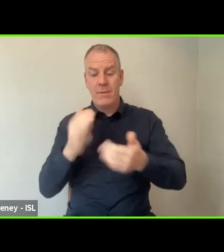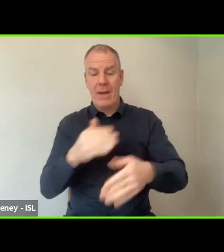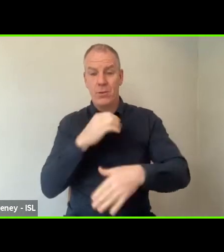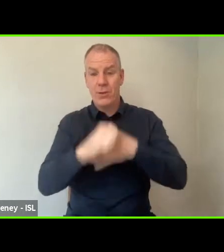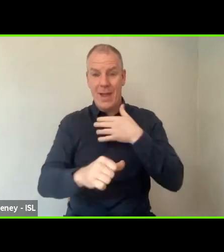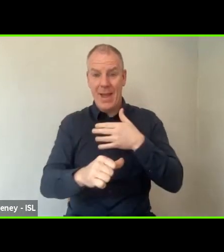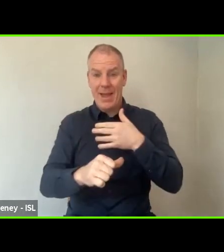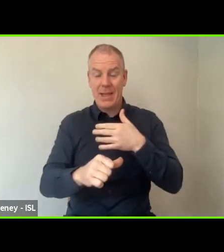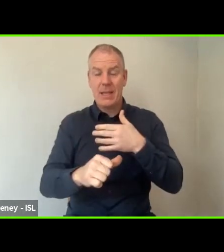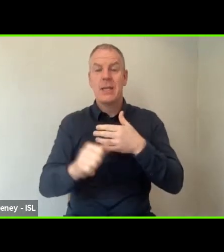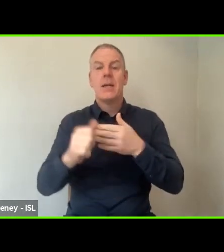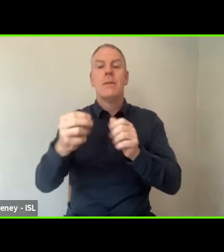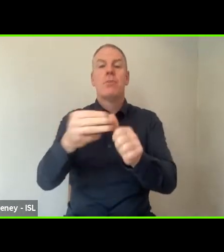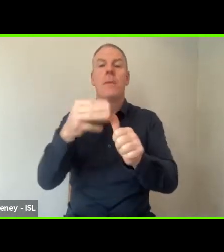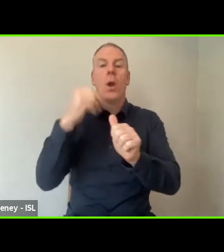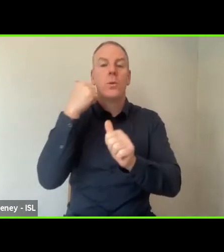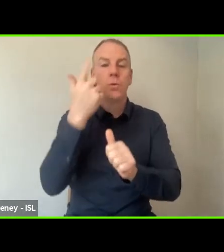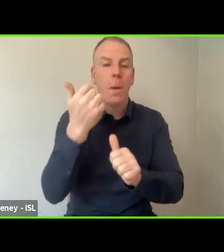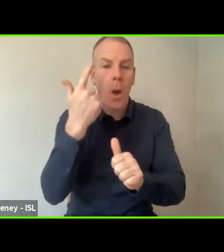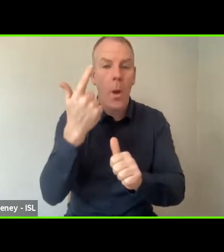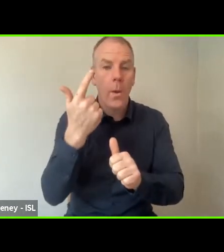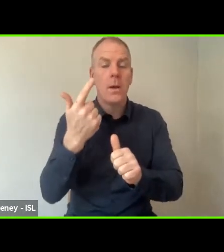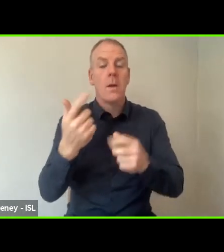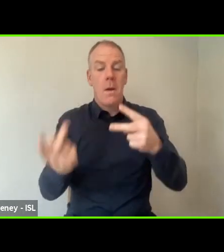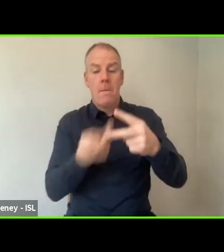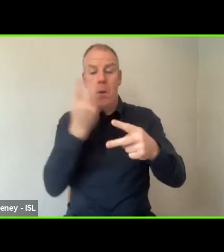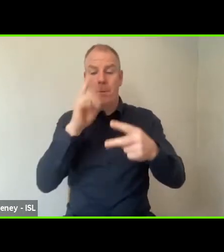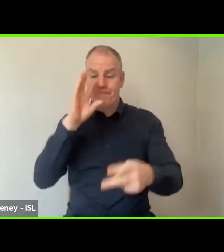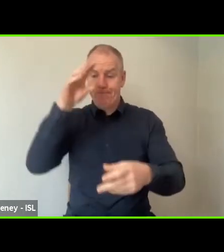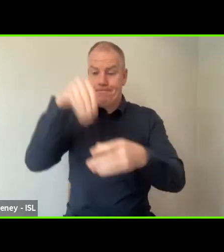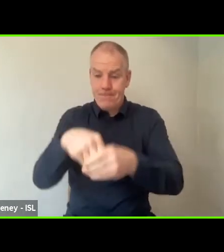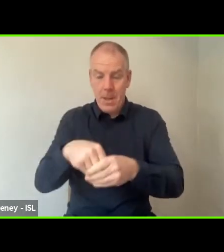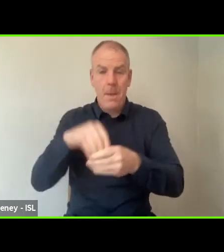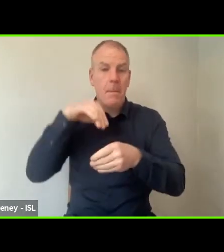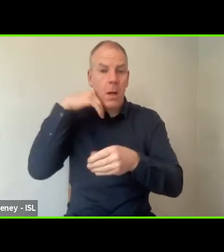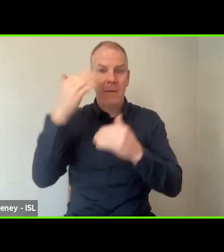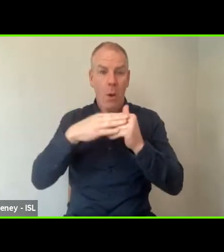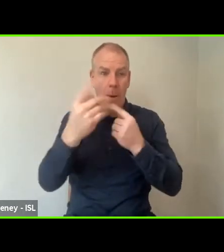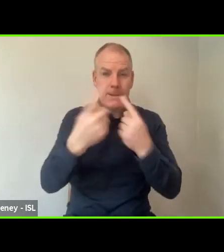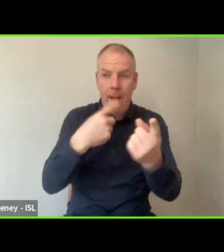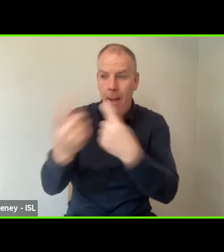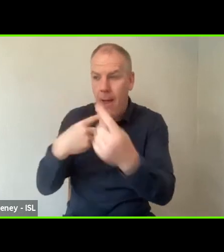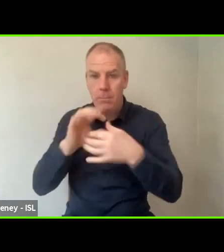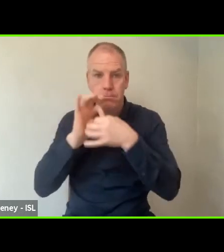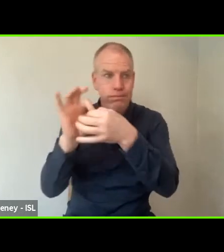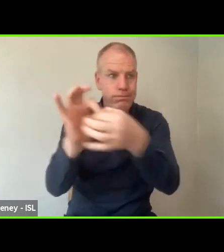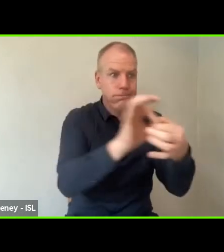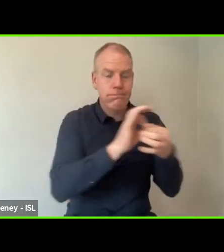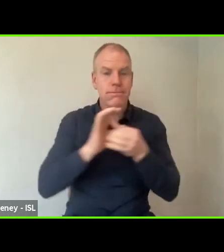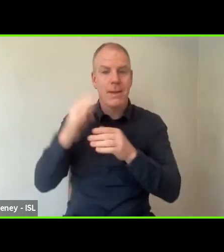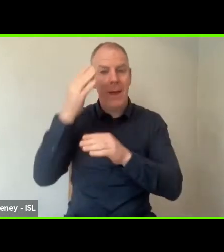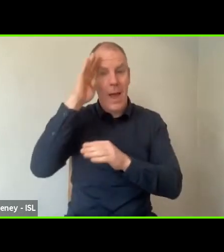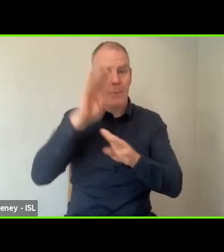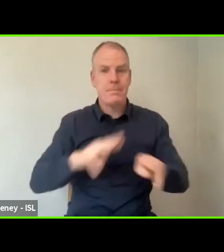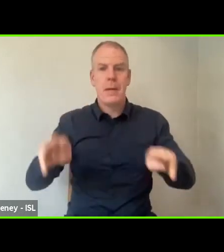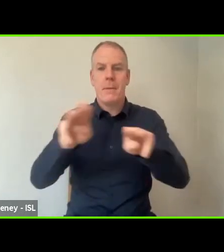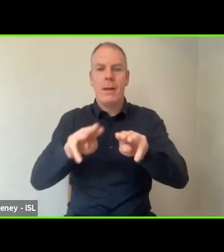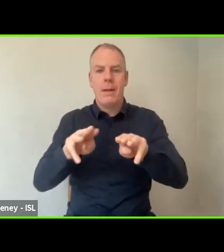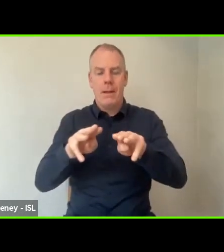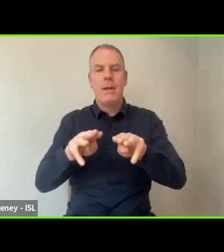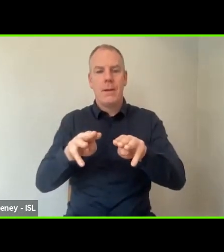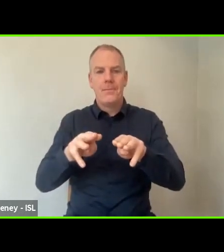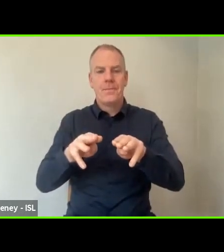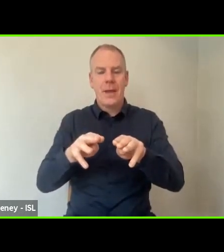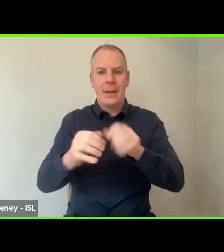tomorrow are seated firmly in an increased dialogue and increased engagement with the Irish public and in